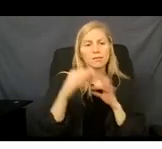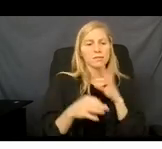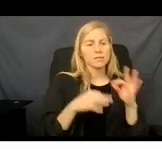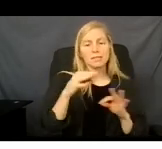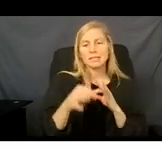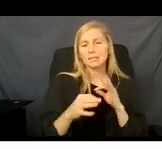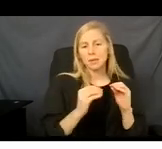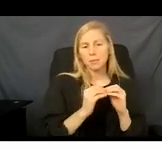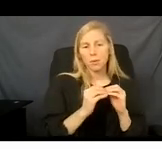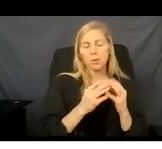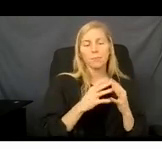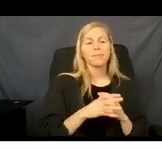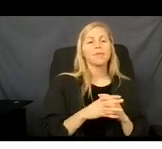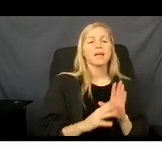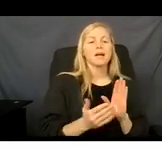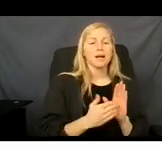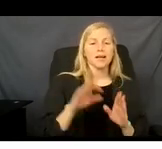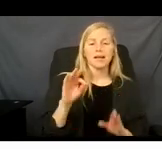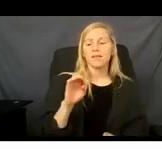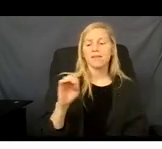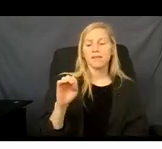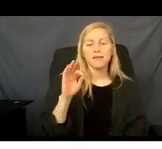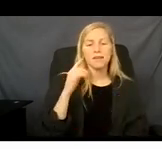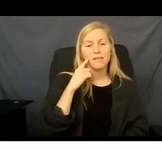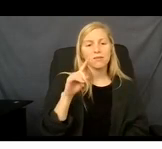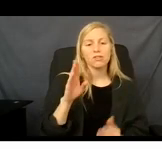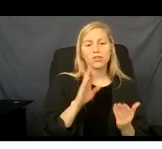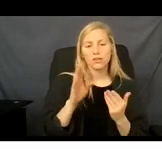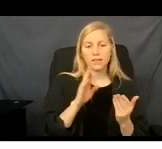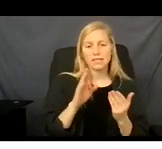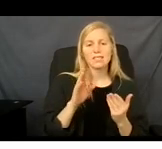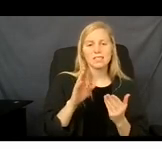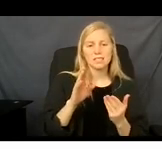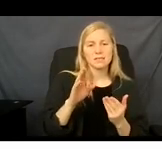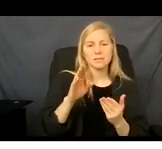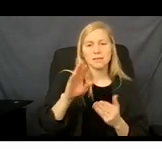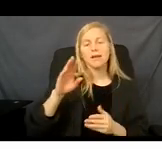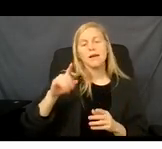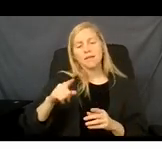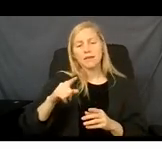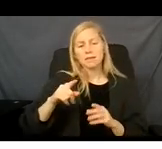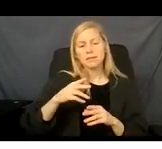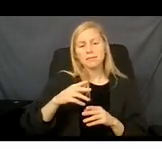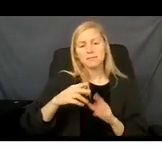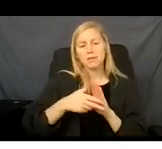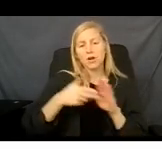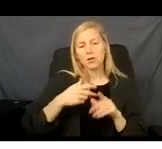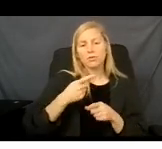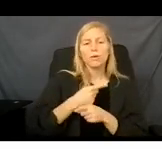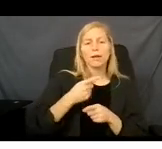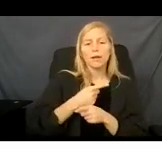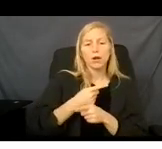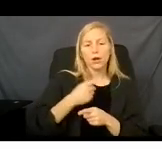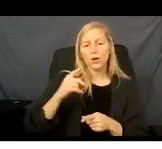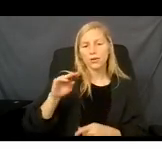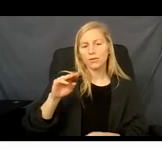the fee-for-service Medicaid. That is what we call regular Medicaid. Most people would have that in the first month of